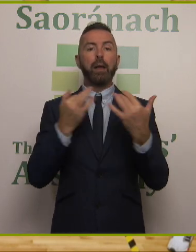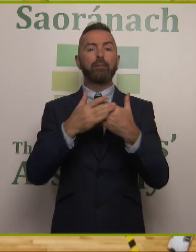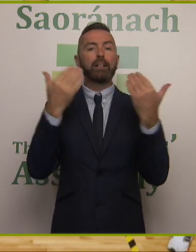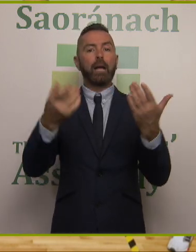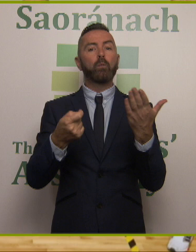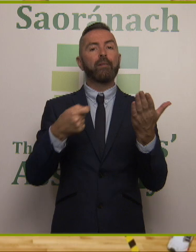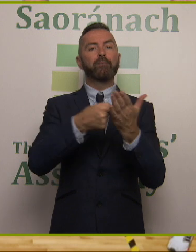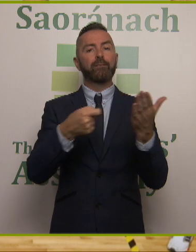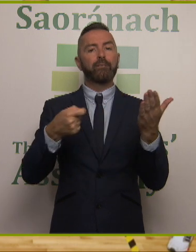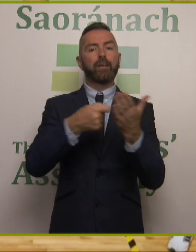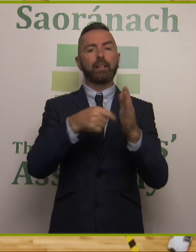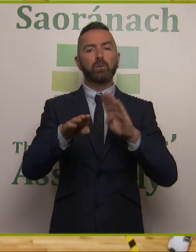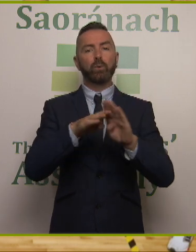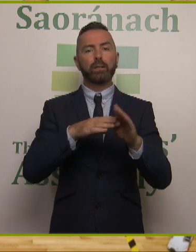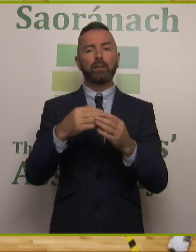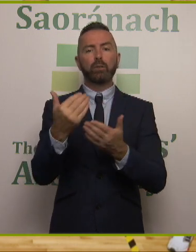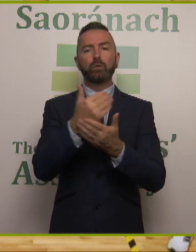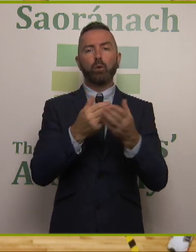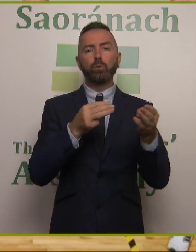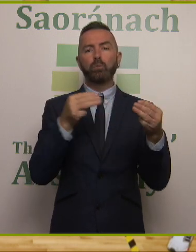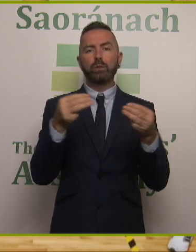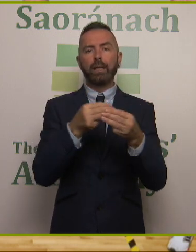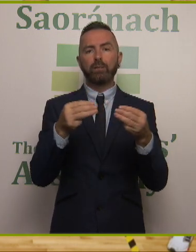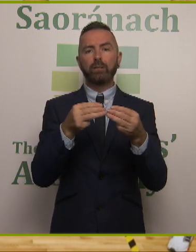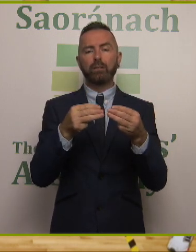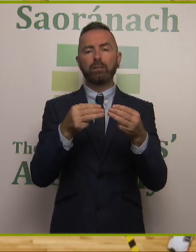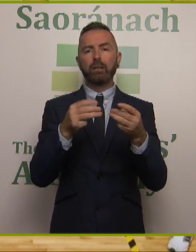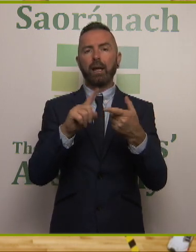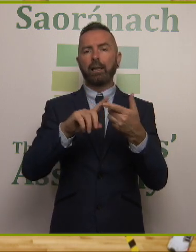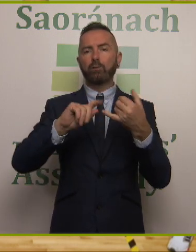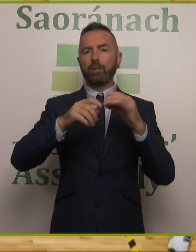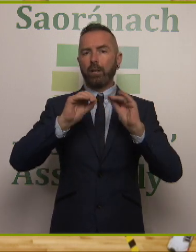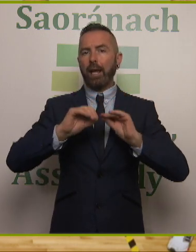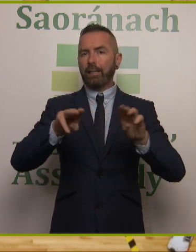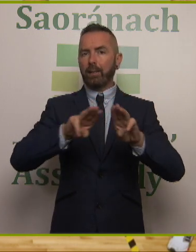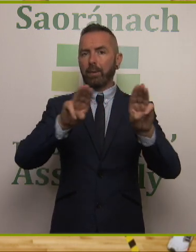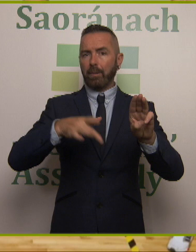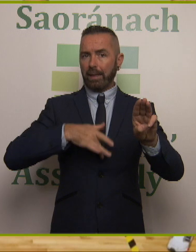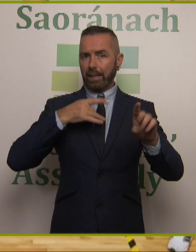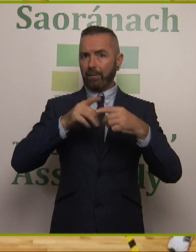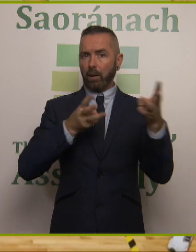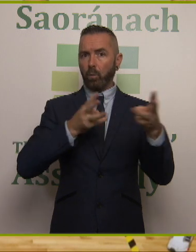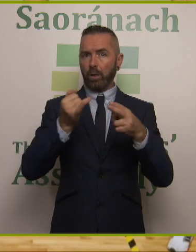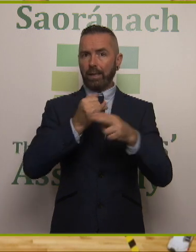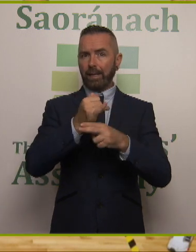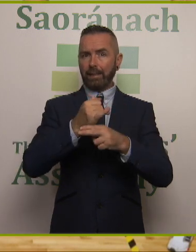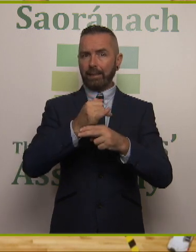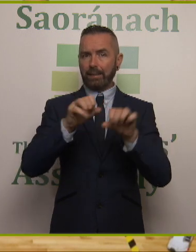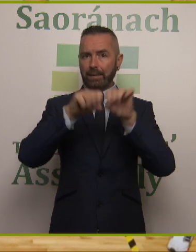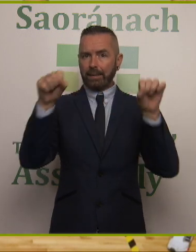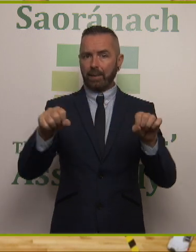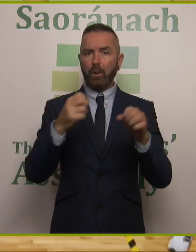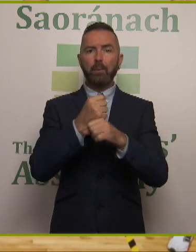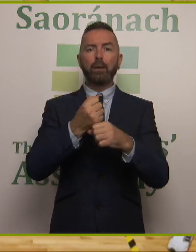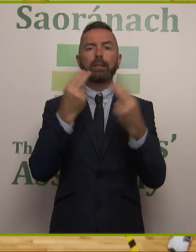protection and leveraging that trust to educate people living and working in group water scheme catchments about the necessary